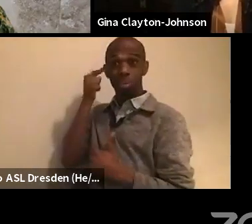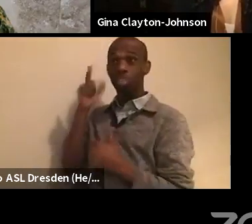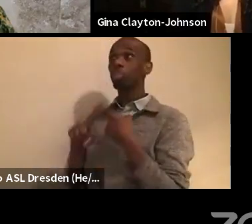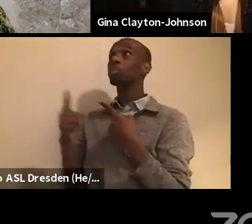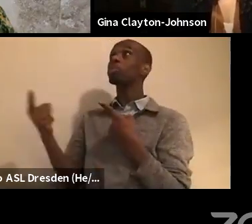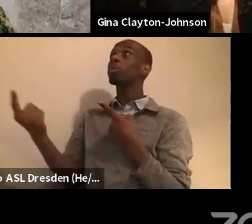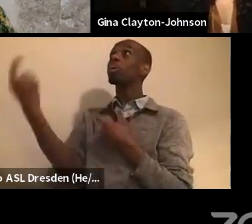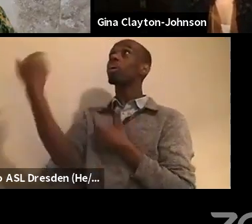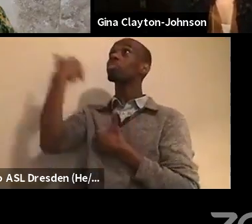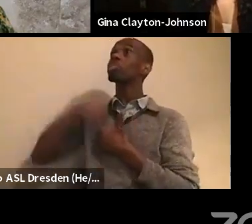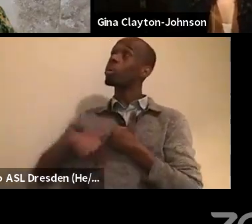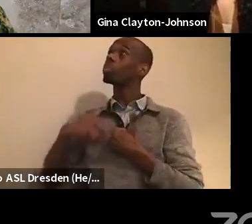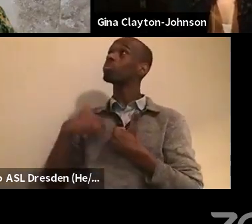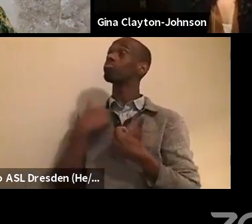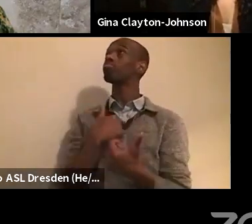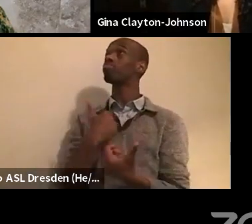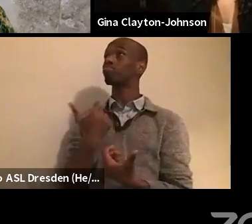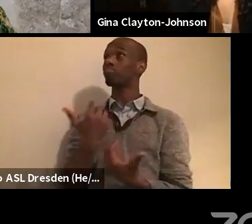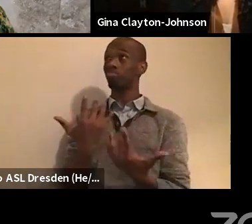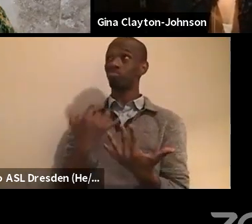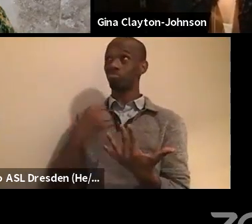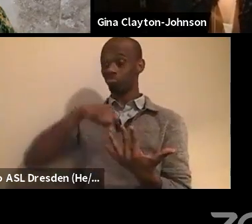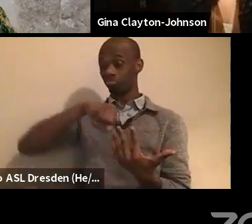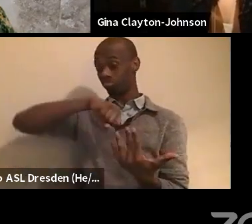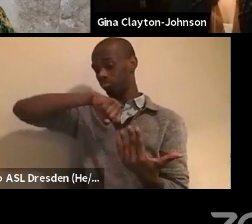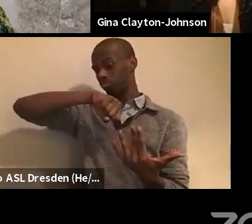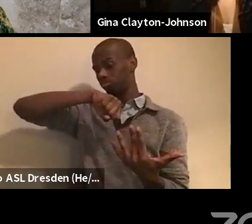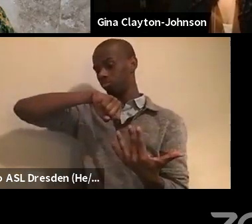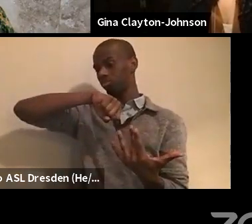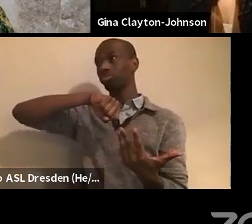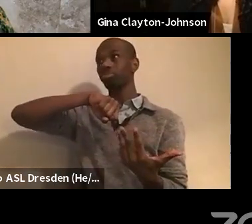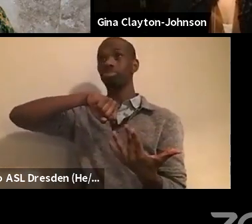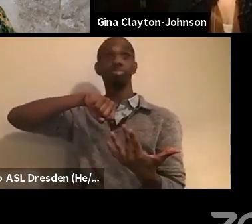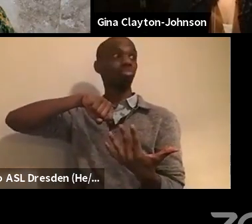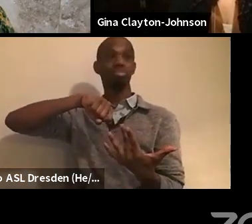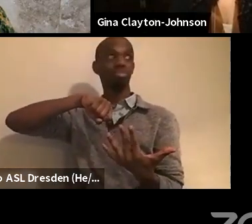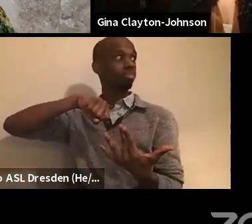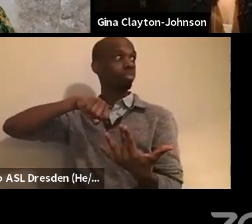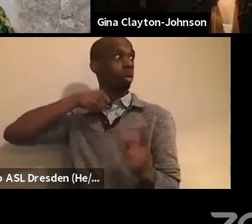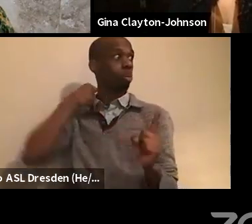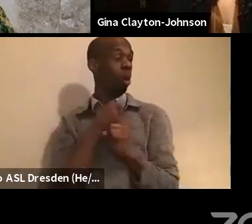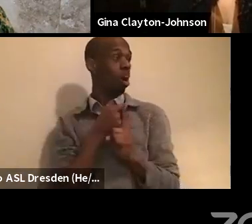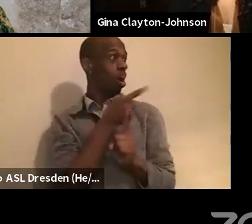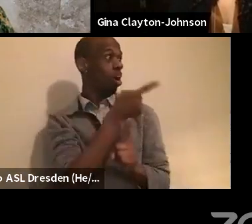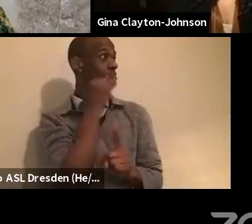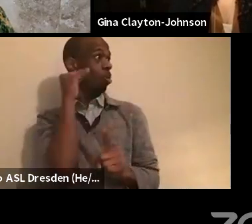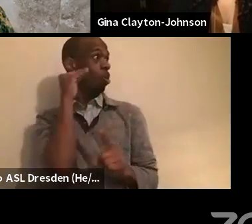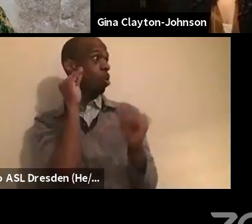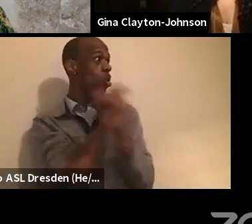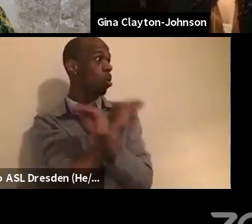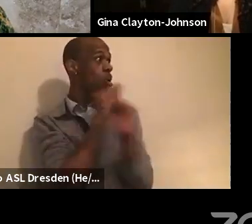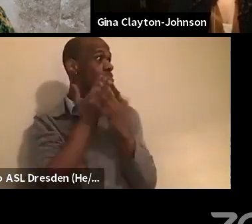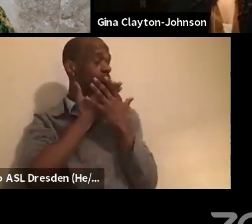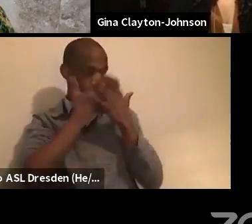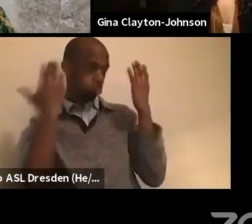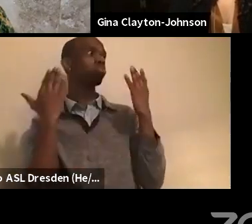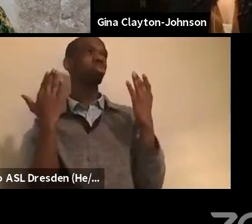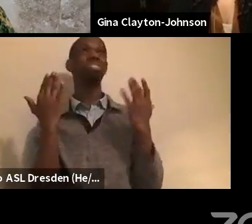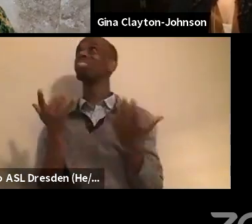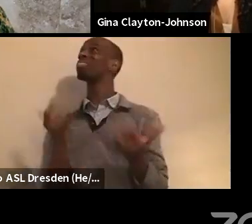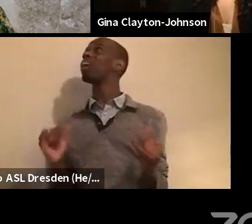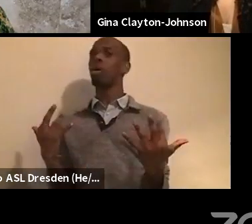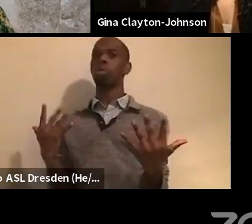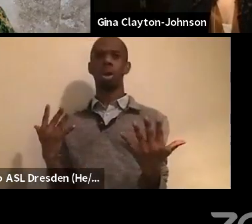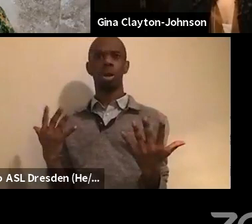probably be homeless. Um, and some people will not even be alive. And so, because I don't know anyone that can live through the midst of a pandemic with a $2